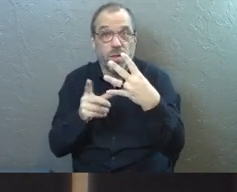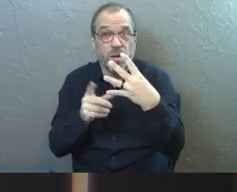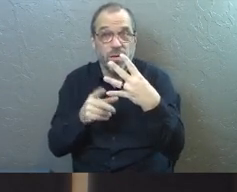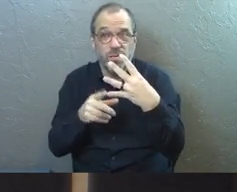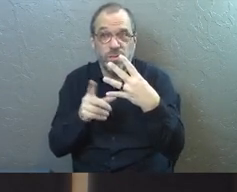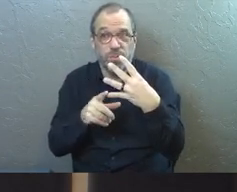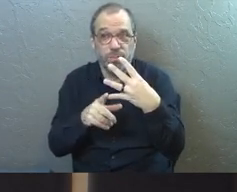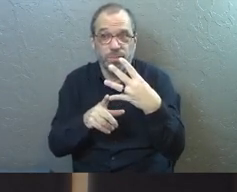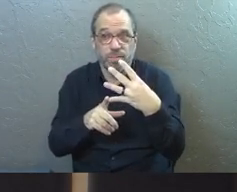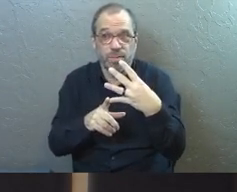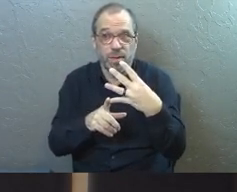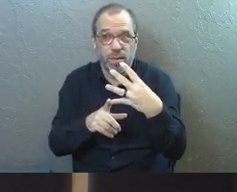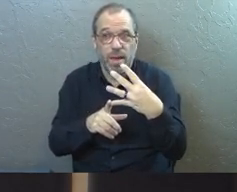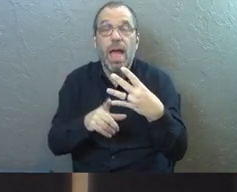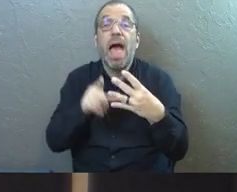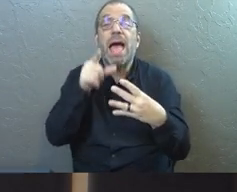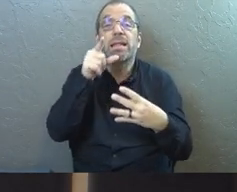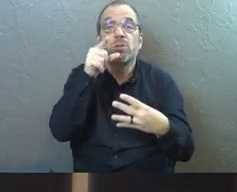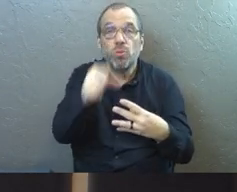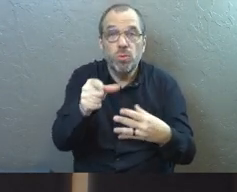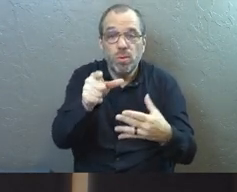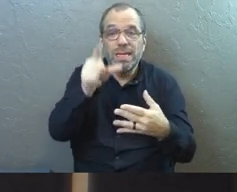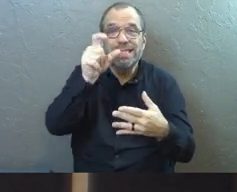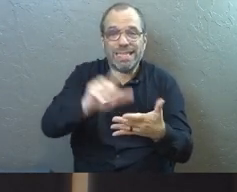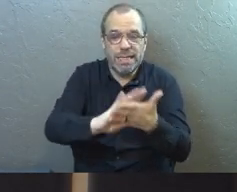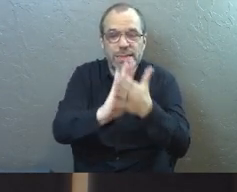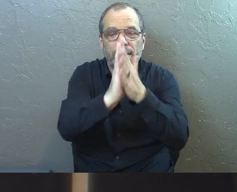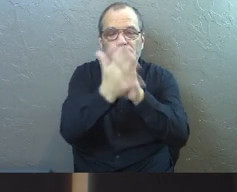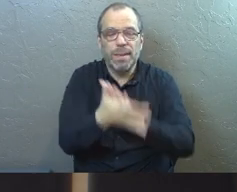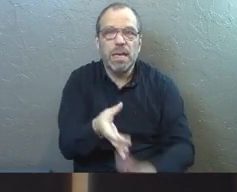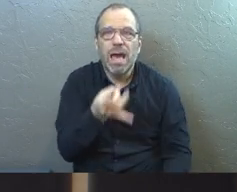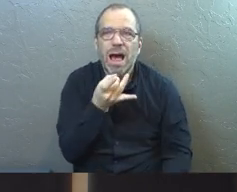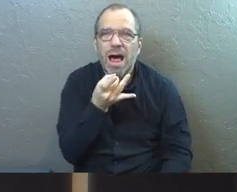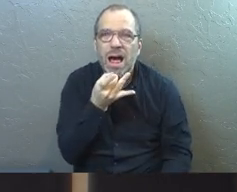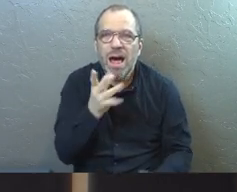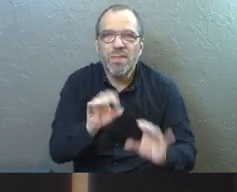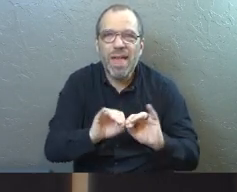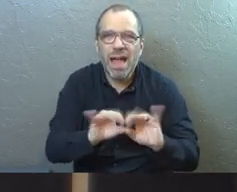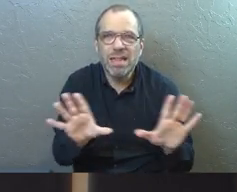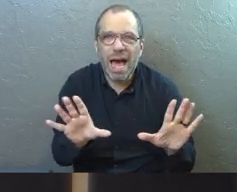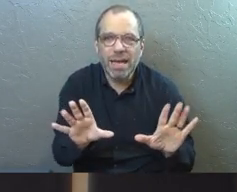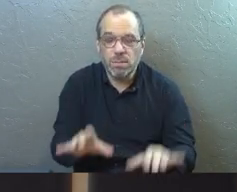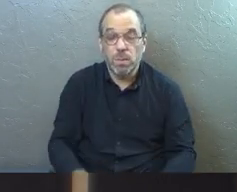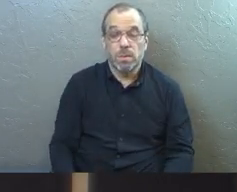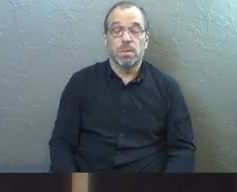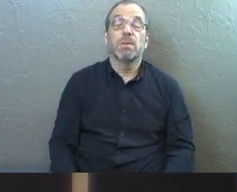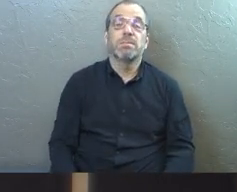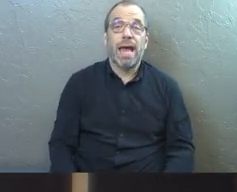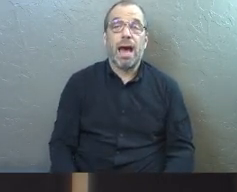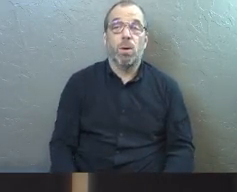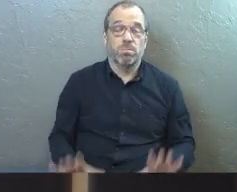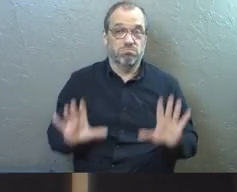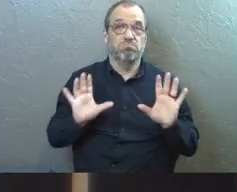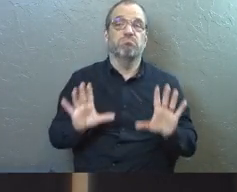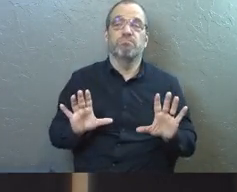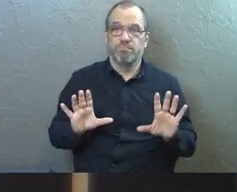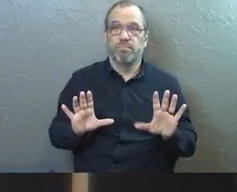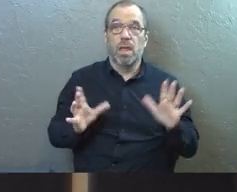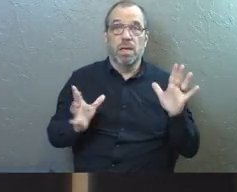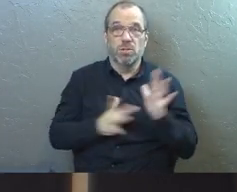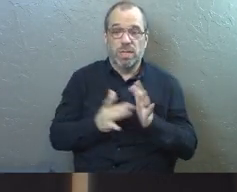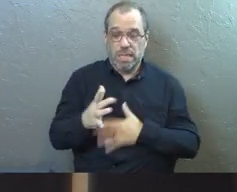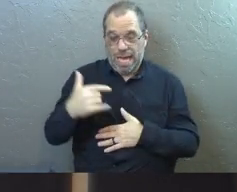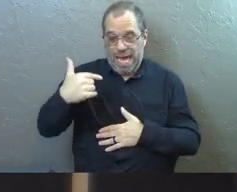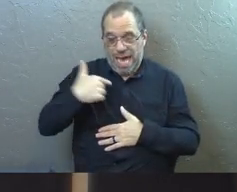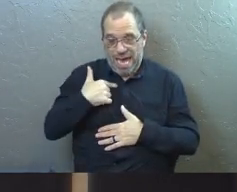us, the last thing, is that we need to be the light. Be the light. What's really cool about this whole thing is